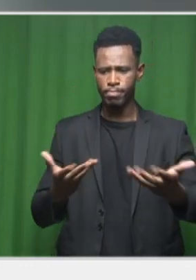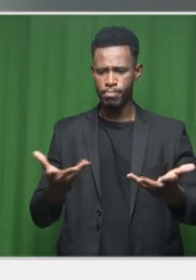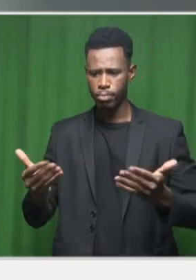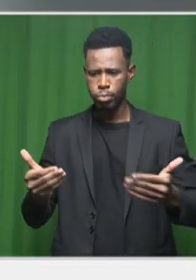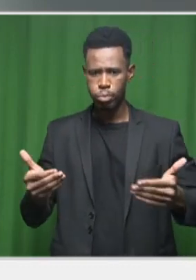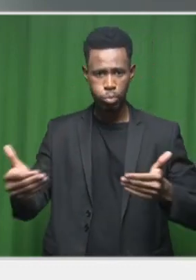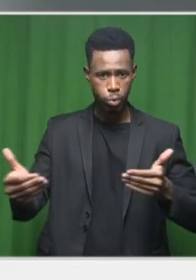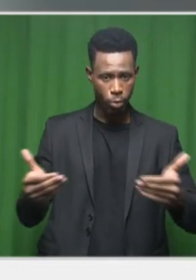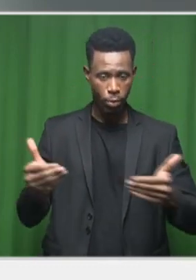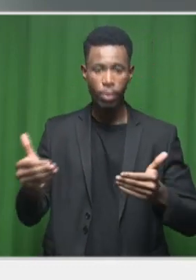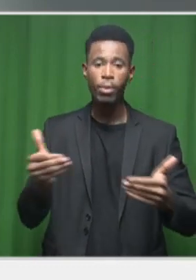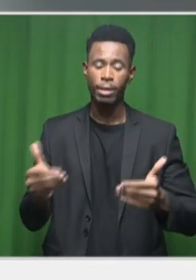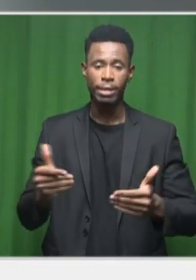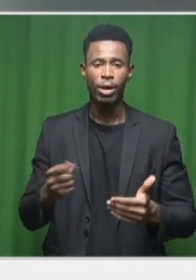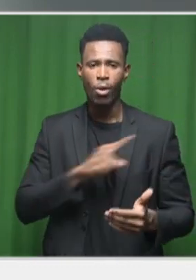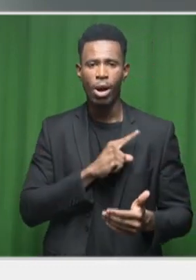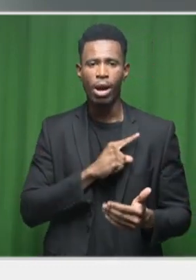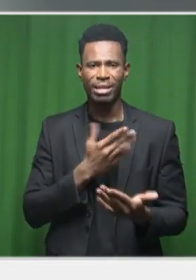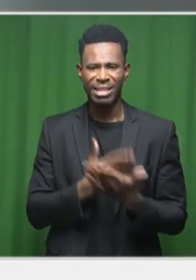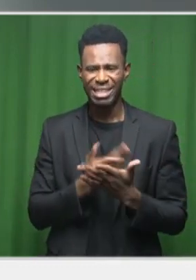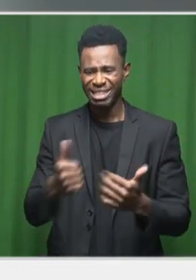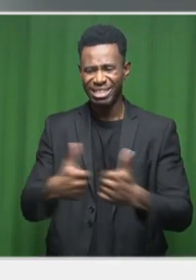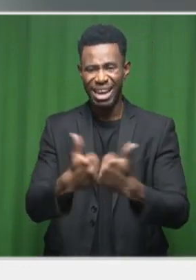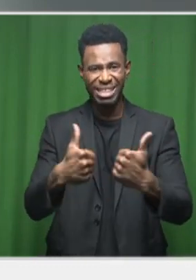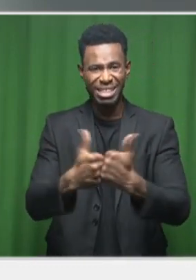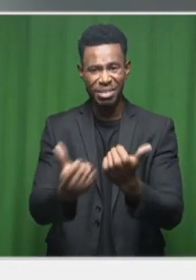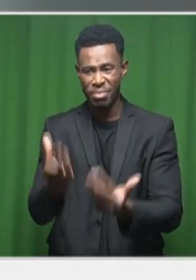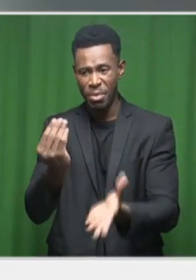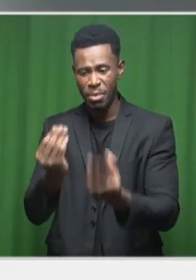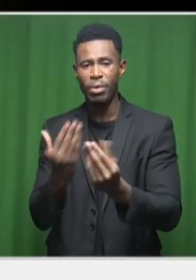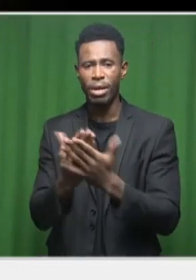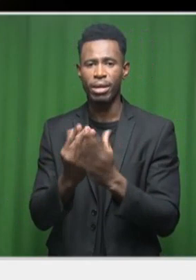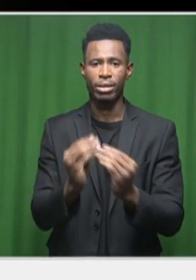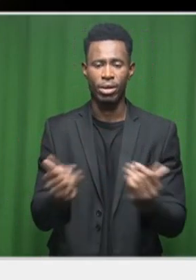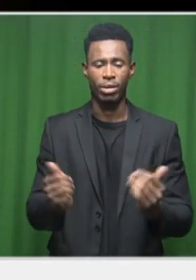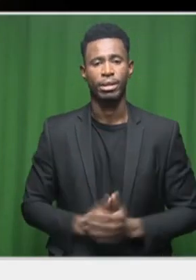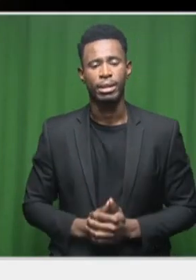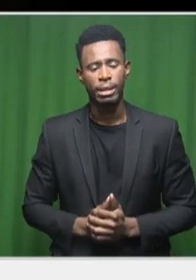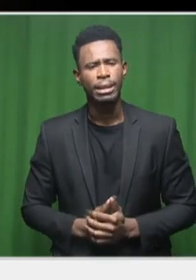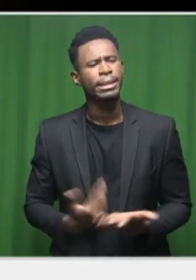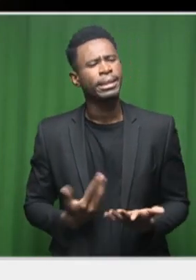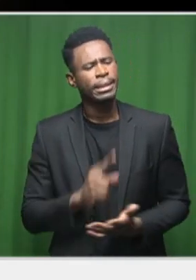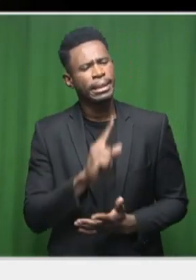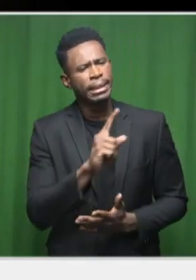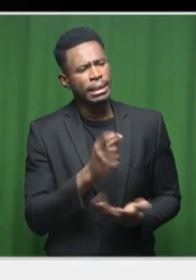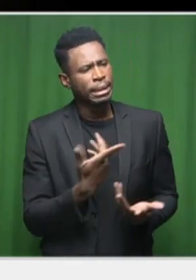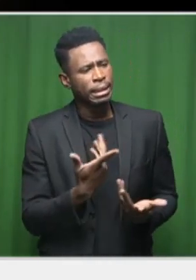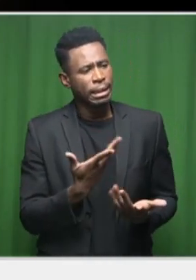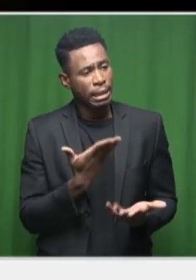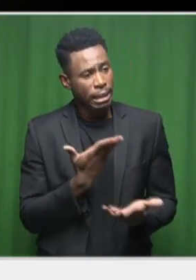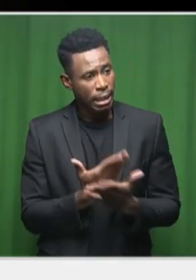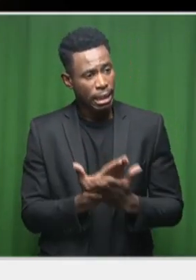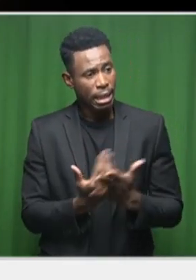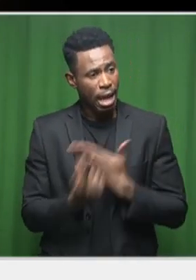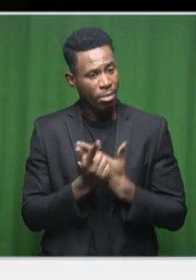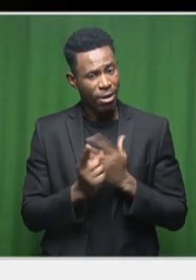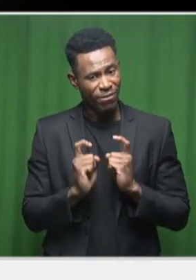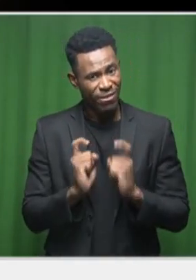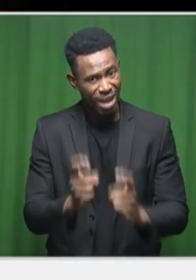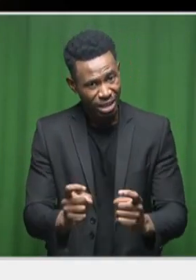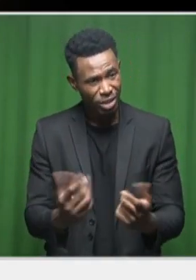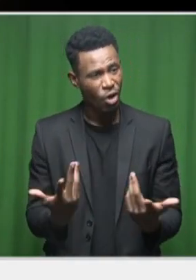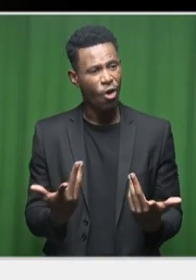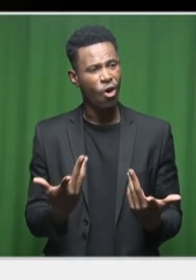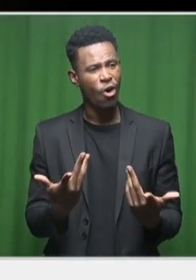ensure that we can address the challenges that we are facing. But how soon can we do that, Jan? Because as we speak,